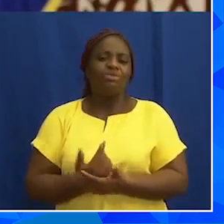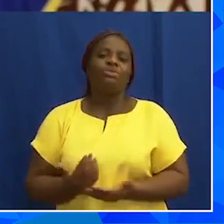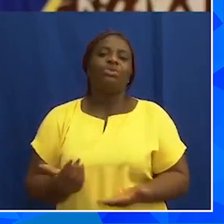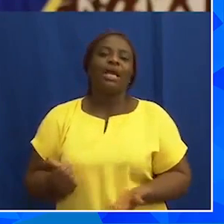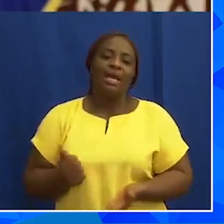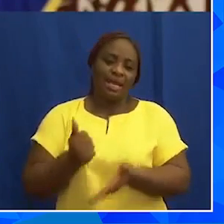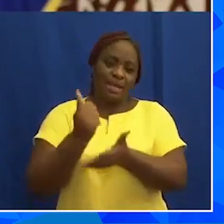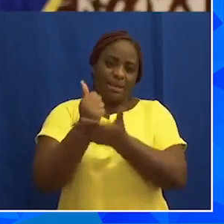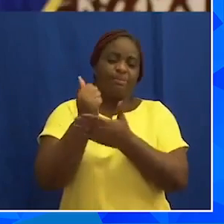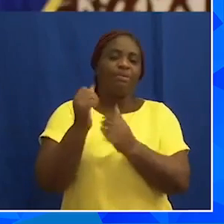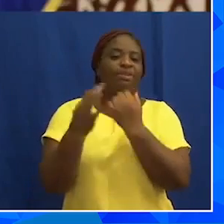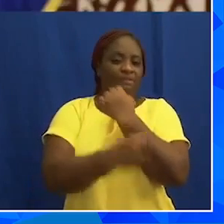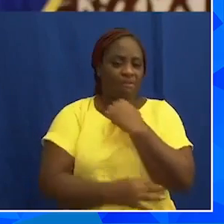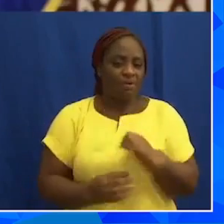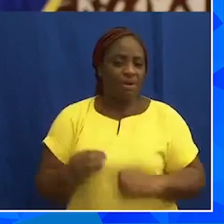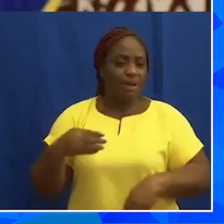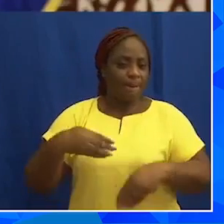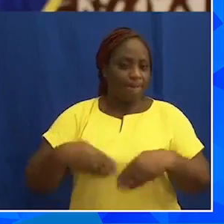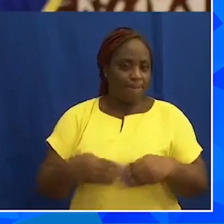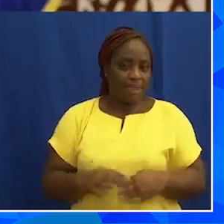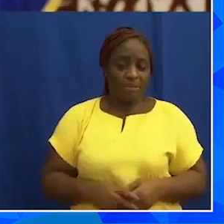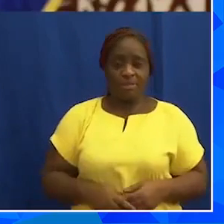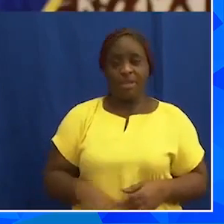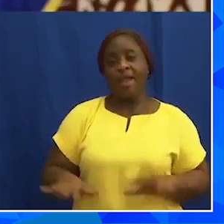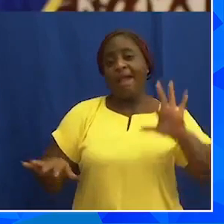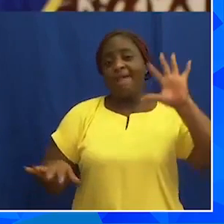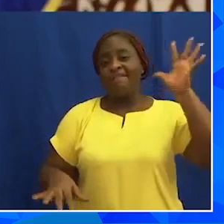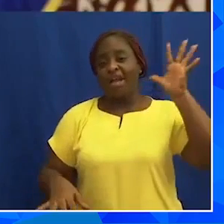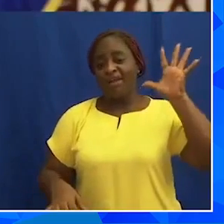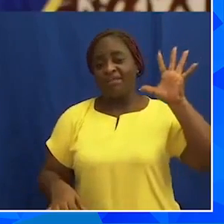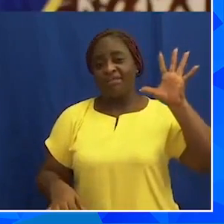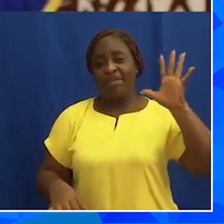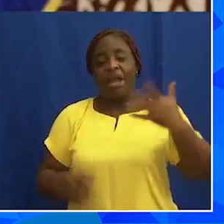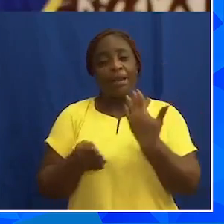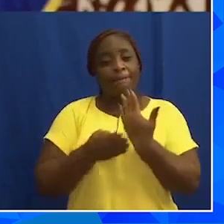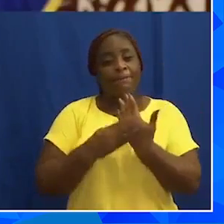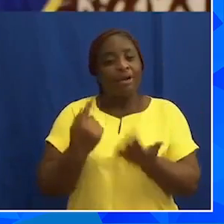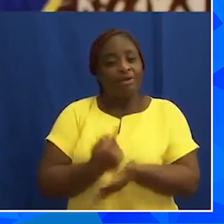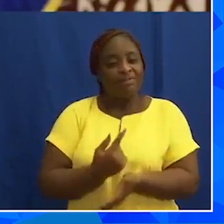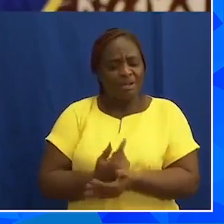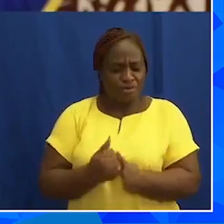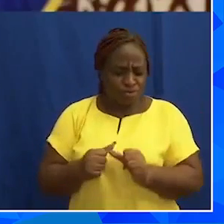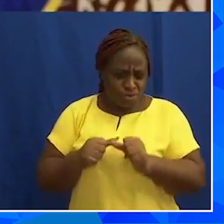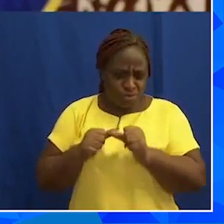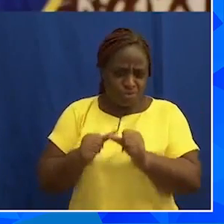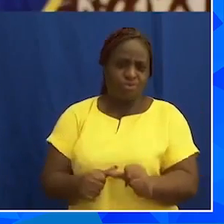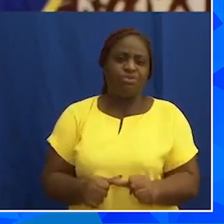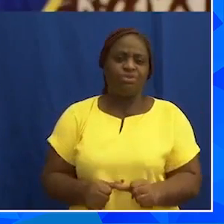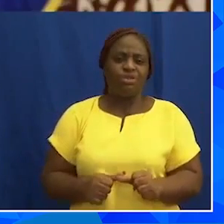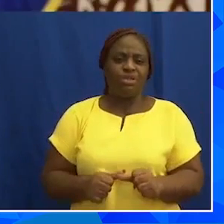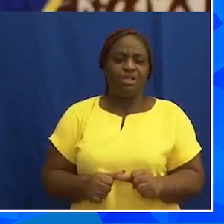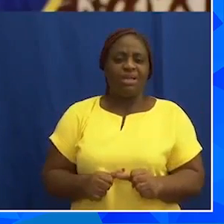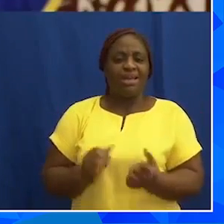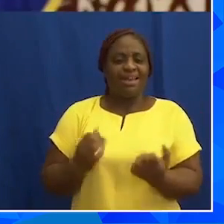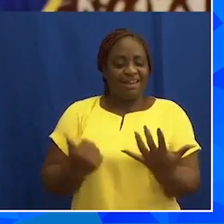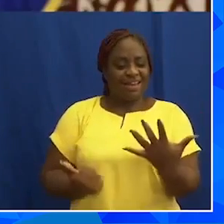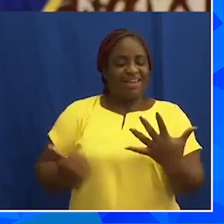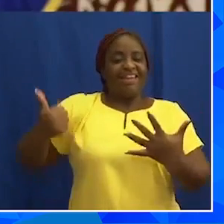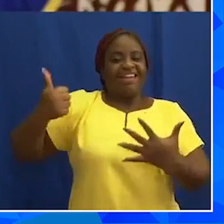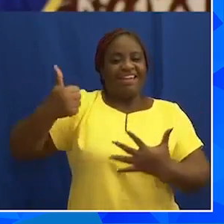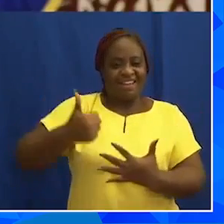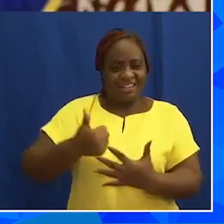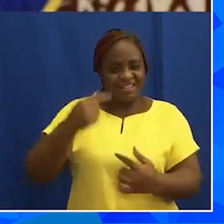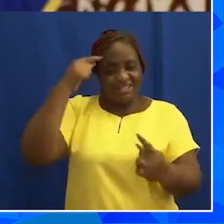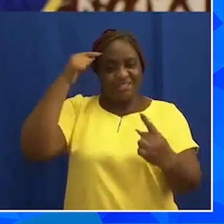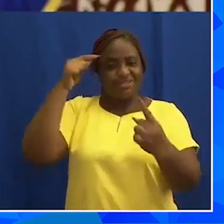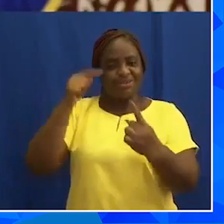foreign exchange market. And five, the Bank of Ghana will continue and enhance its gold